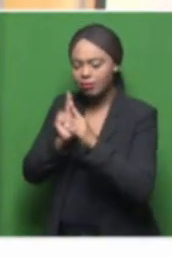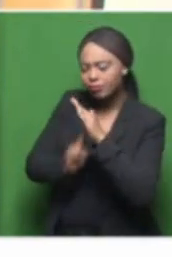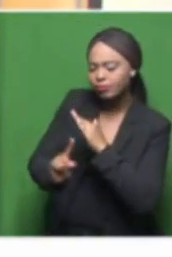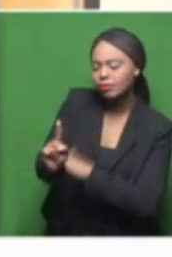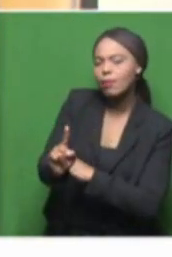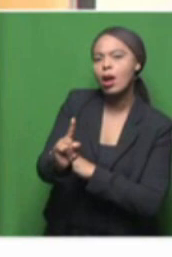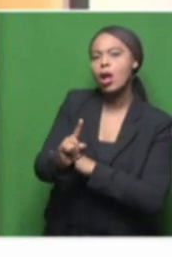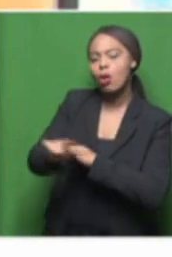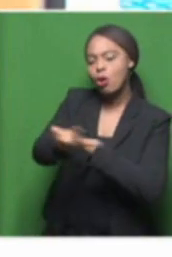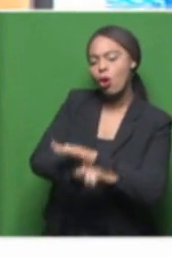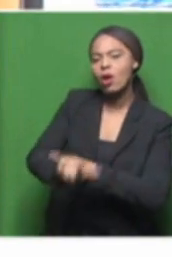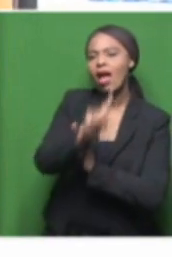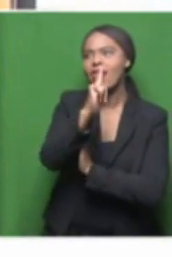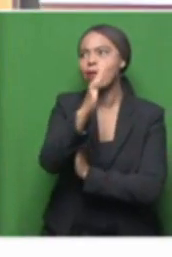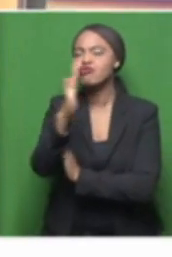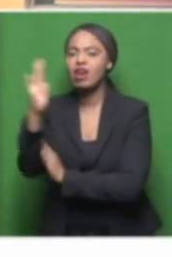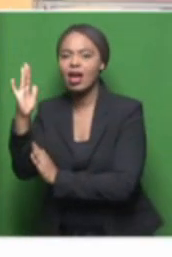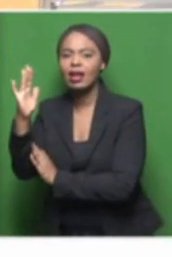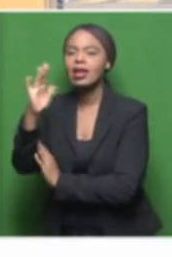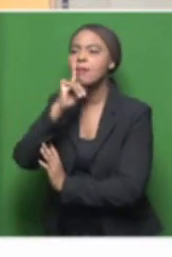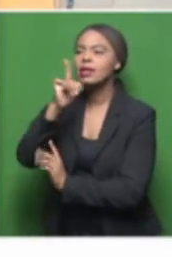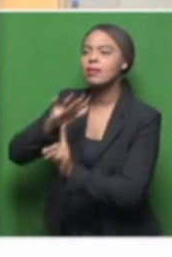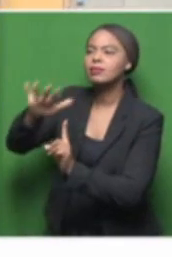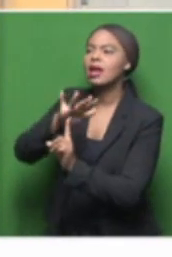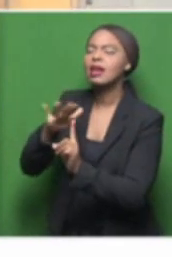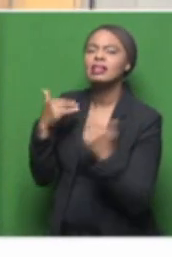Pietermaritzburg. Give us background. Where did it all start for you?